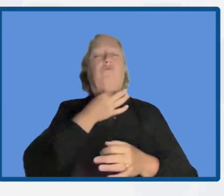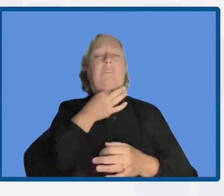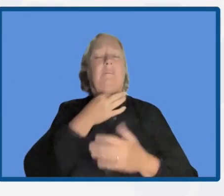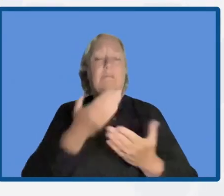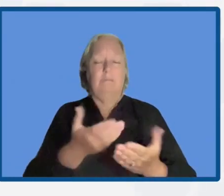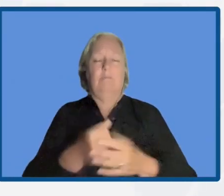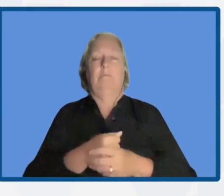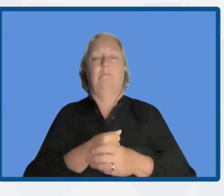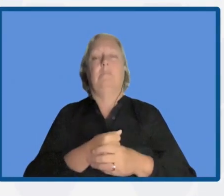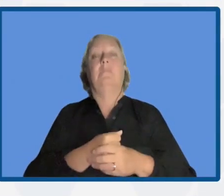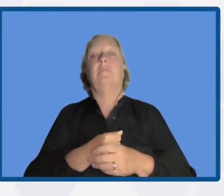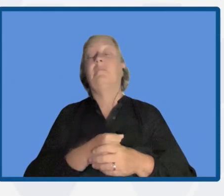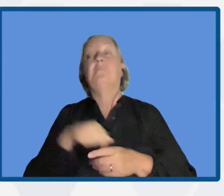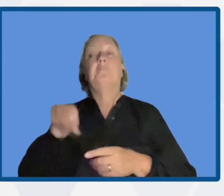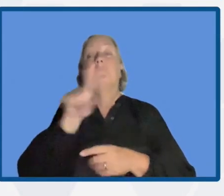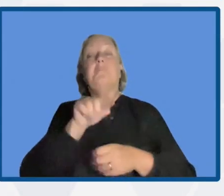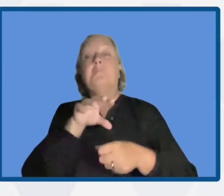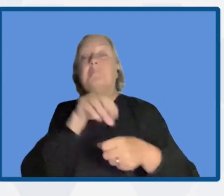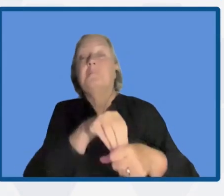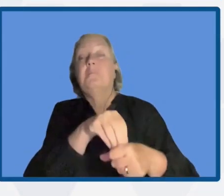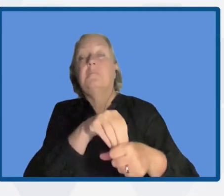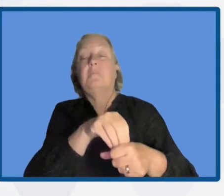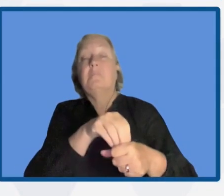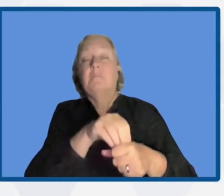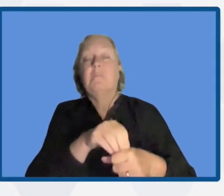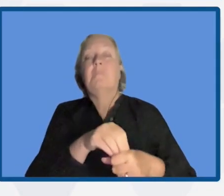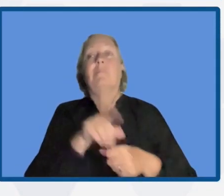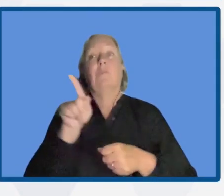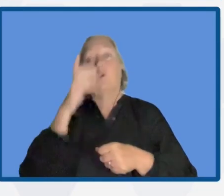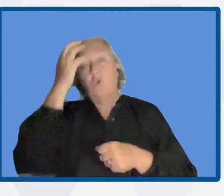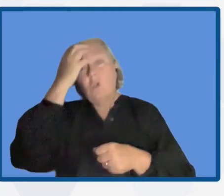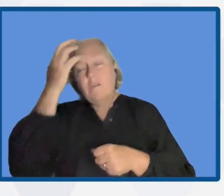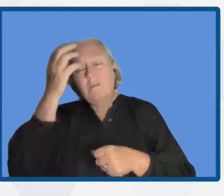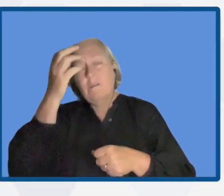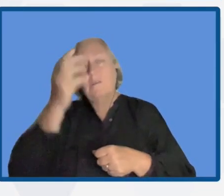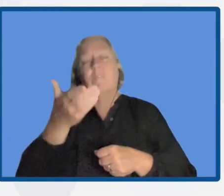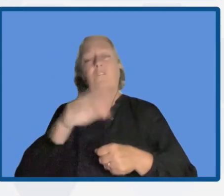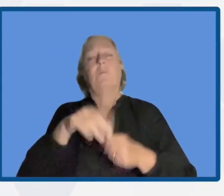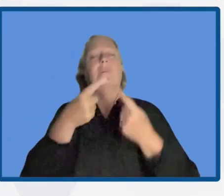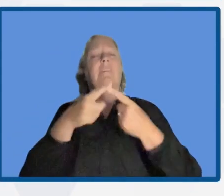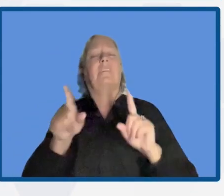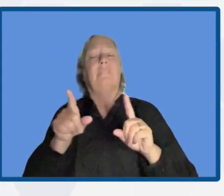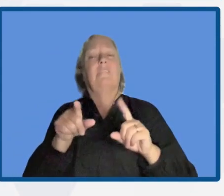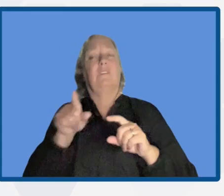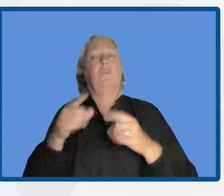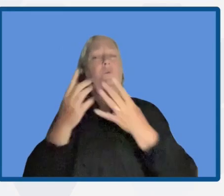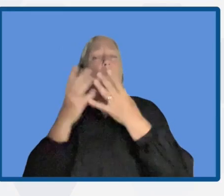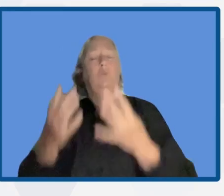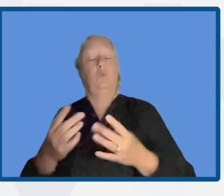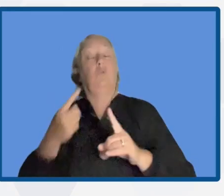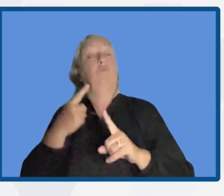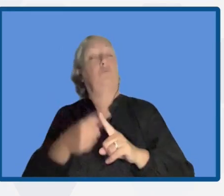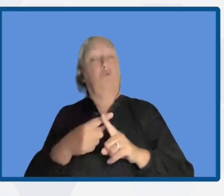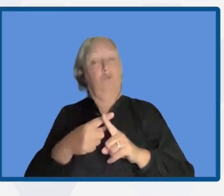participation of the government of the different institutions. And finally, we believe that it is very